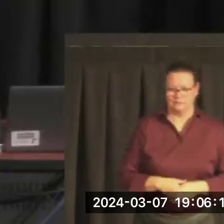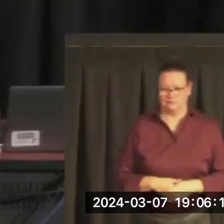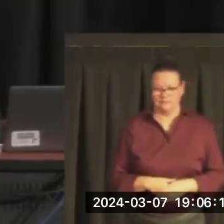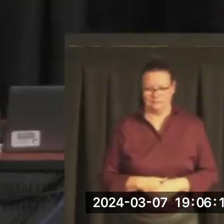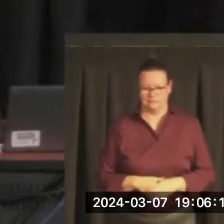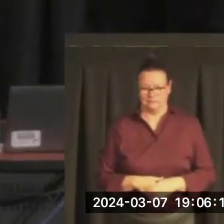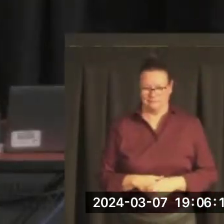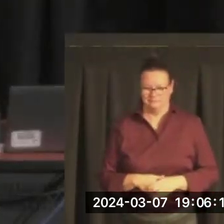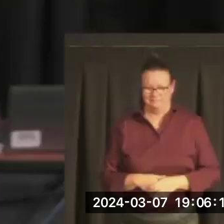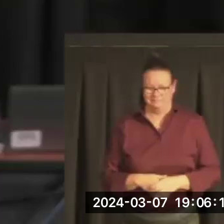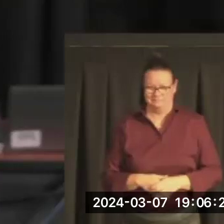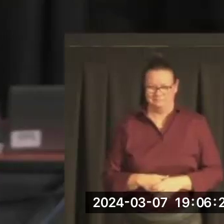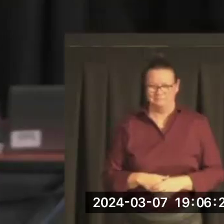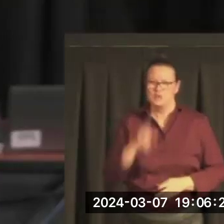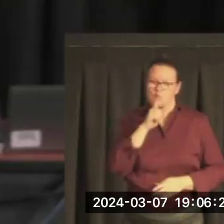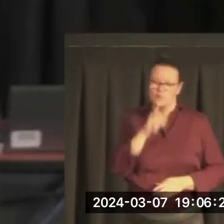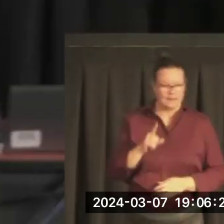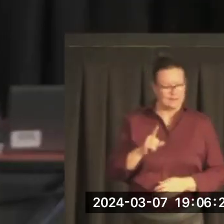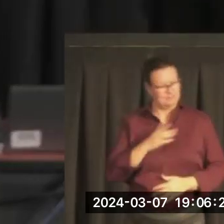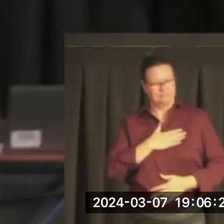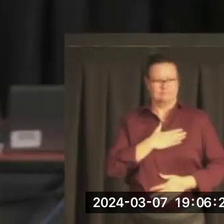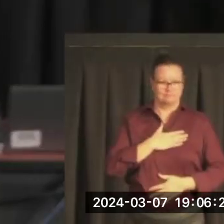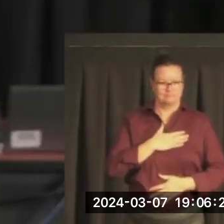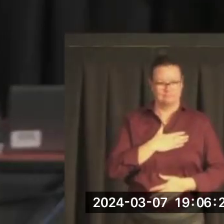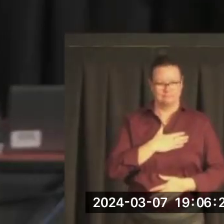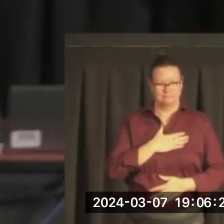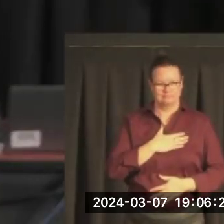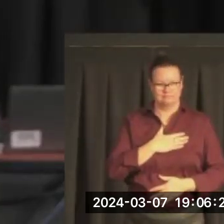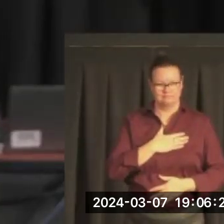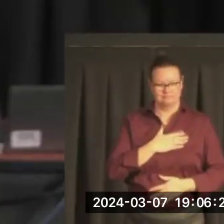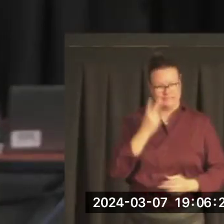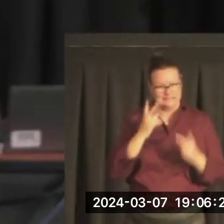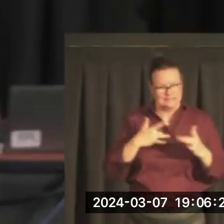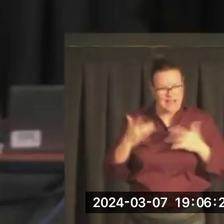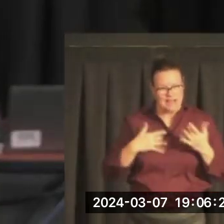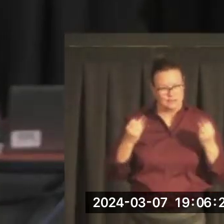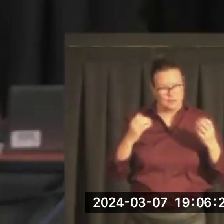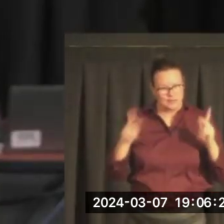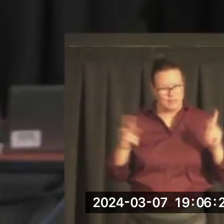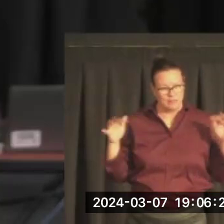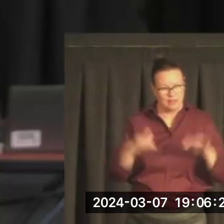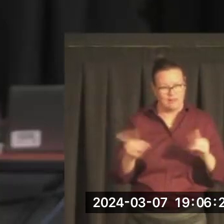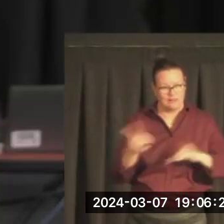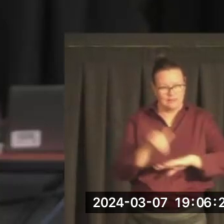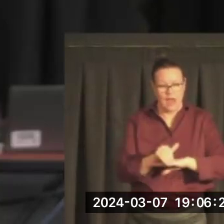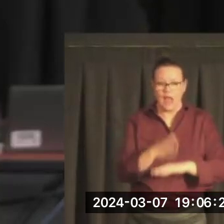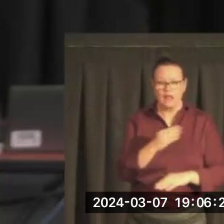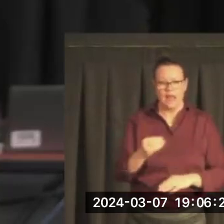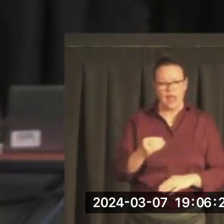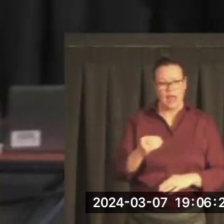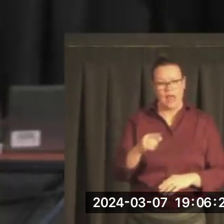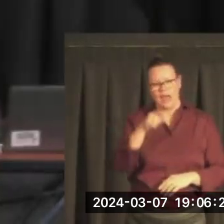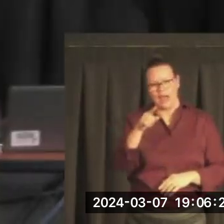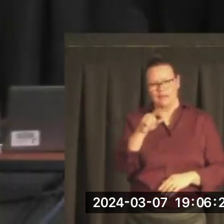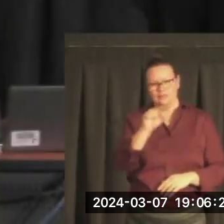It's a delight to see so many here. I'm also really surprised that so many have signed on to listen to this